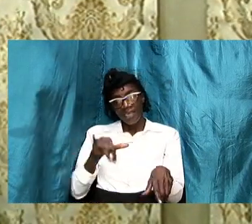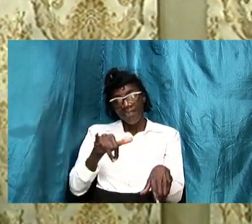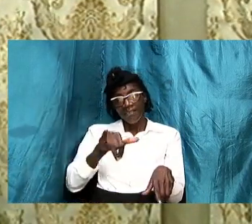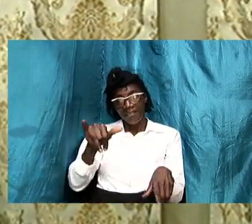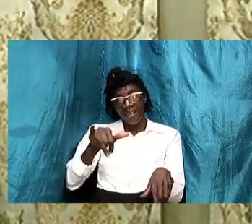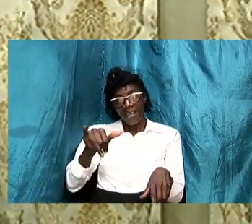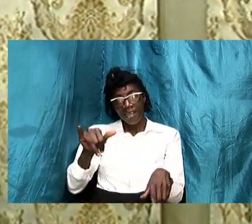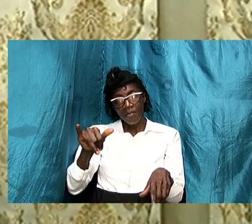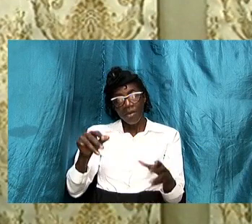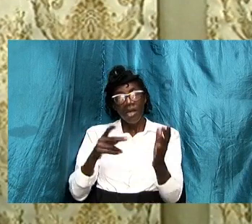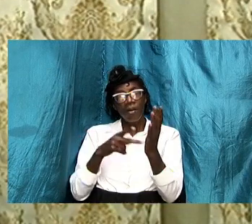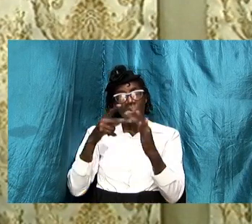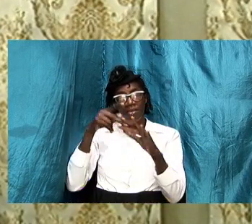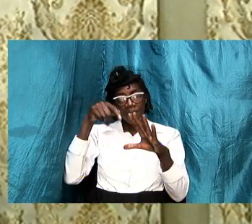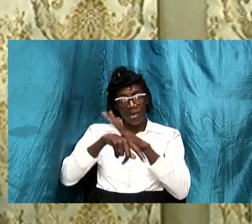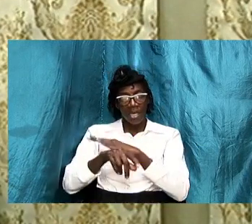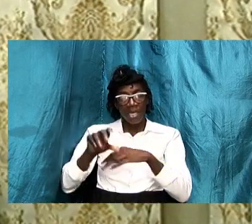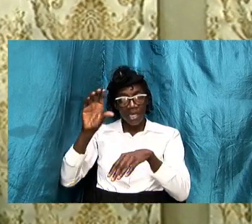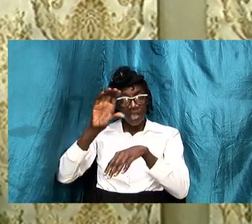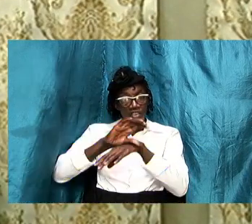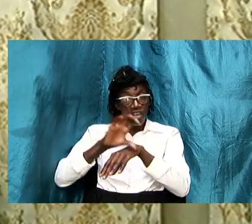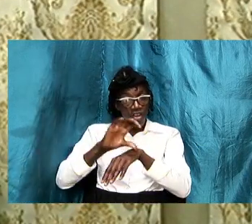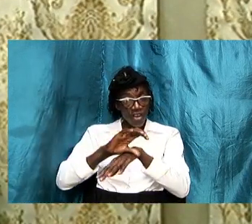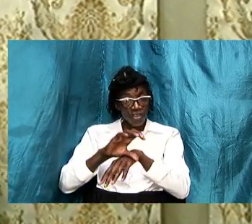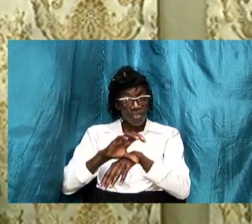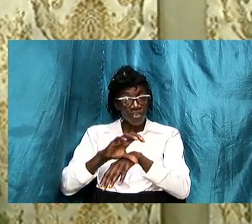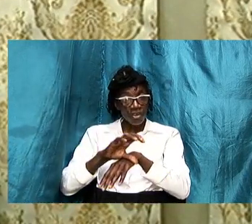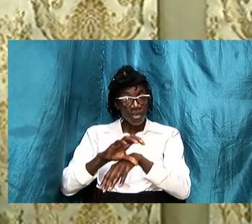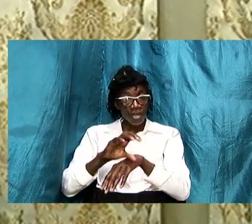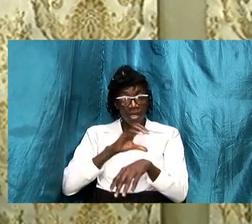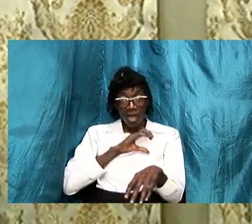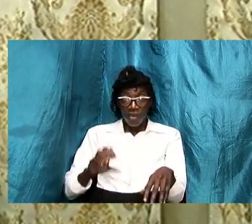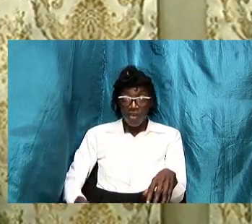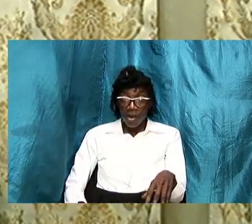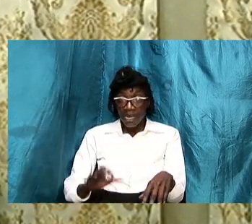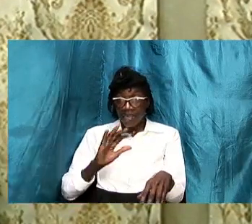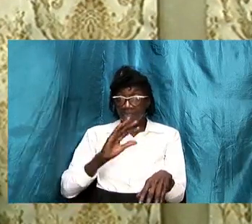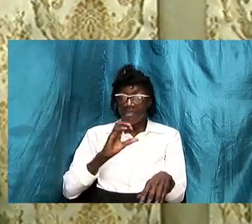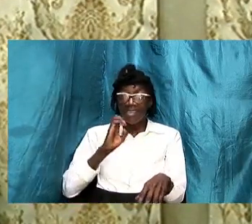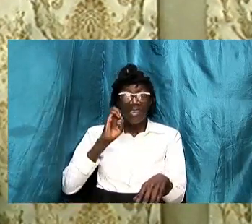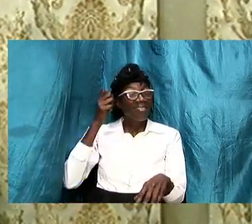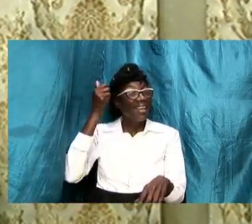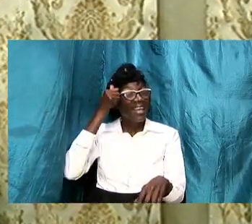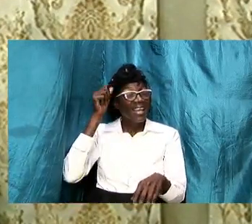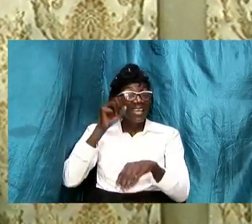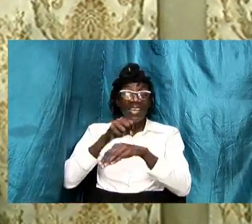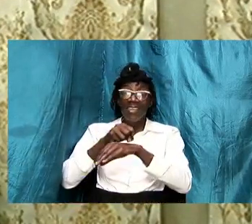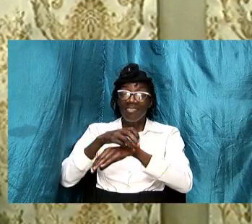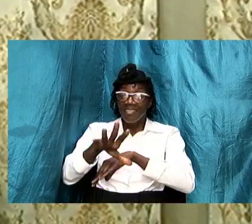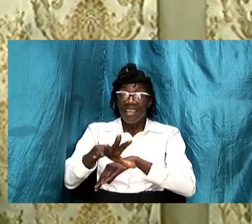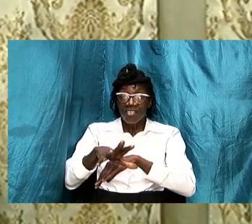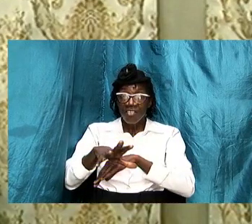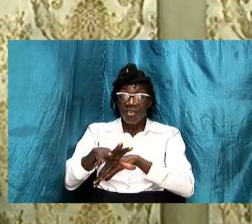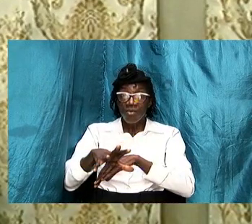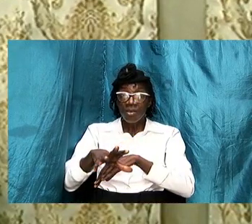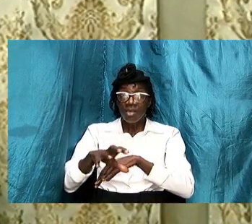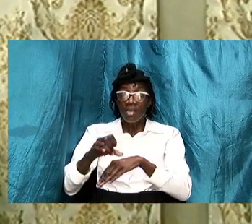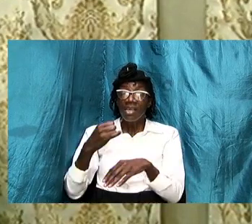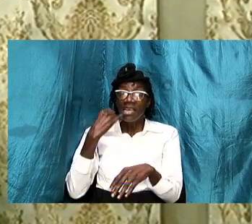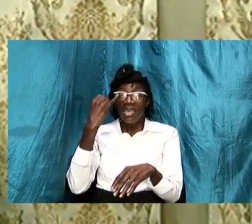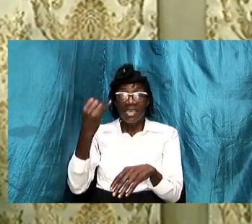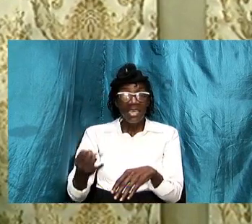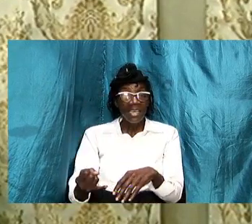principle in the church with christ being the head he sends out he indicates